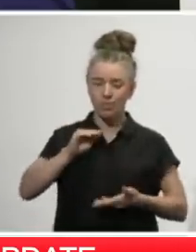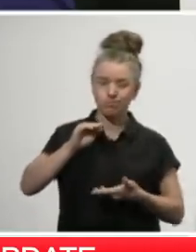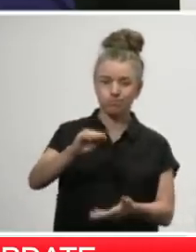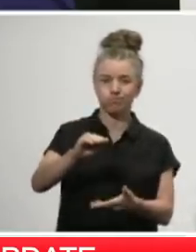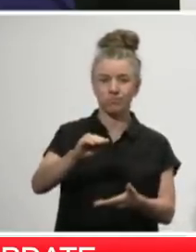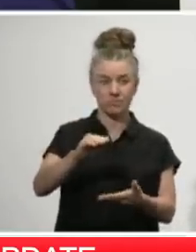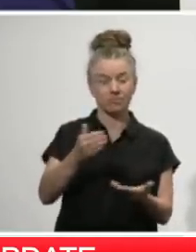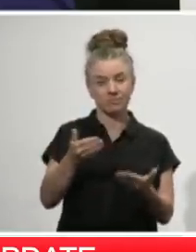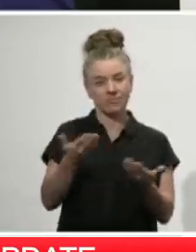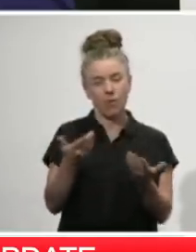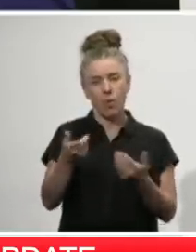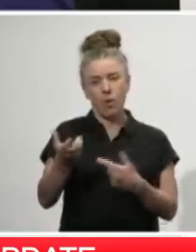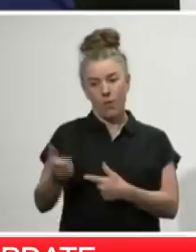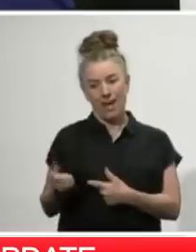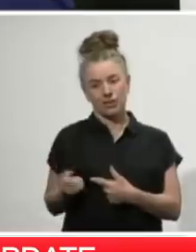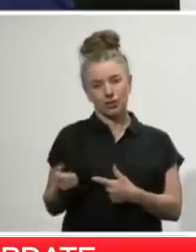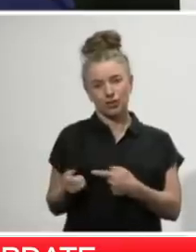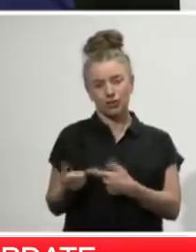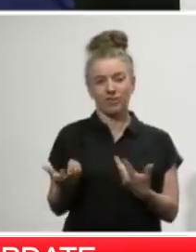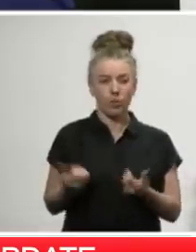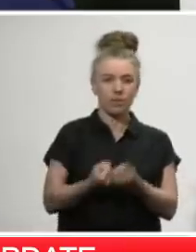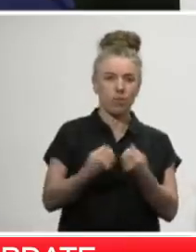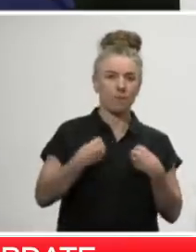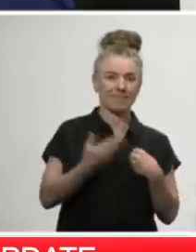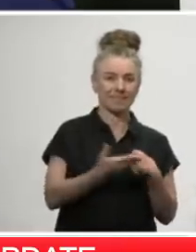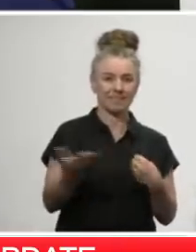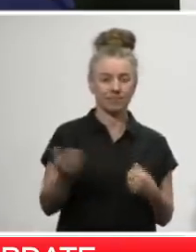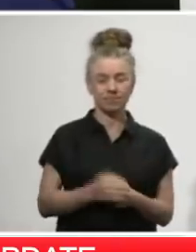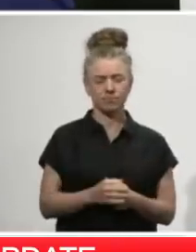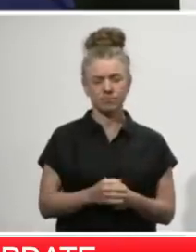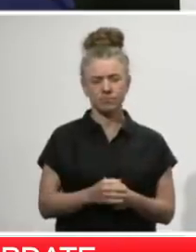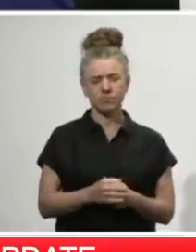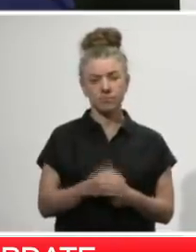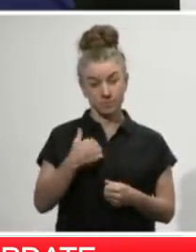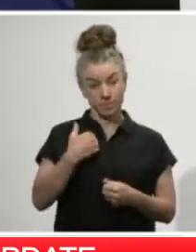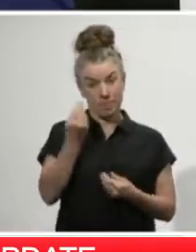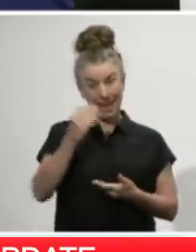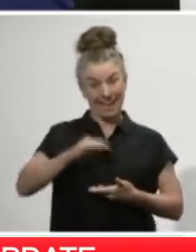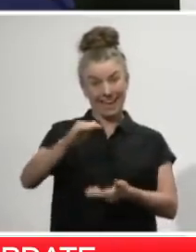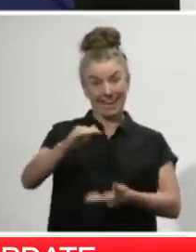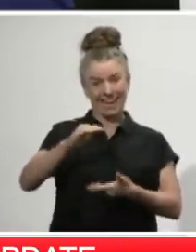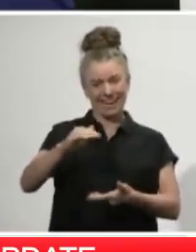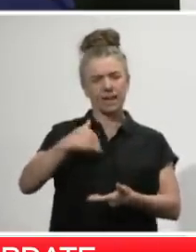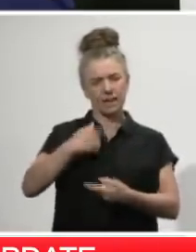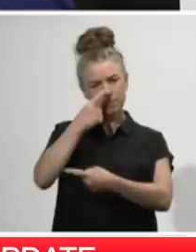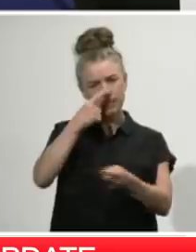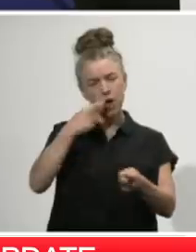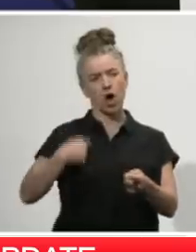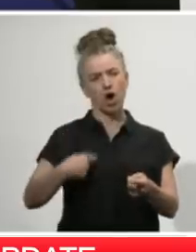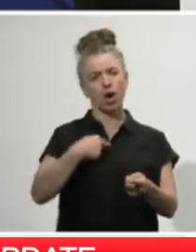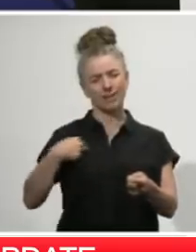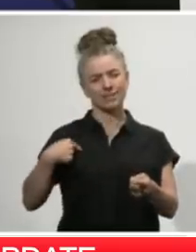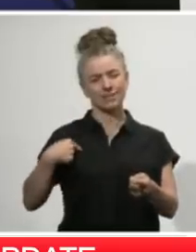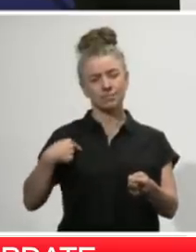support of workers. This amount of investment requires a level of transparency and when Minister Robertson introduced the scheme,